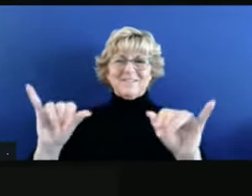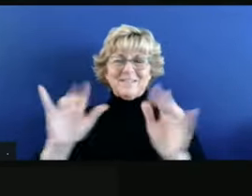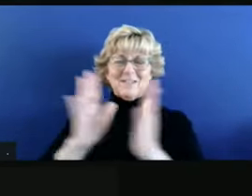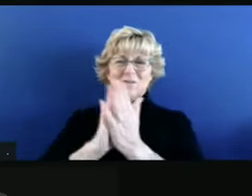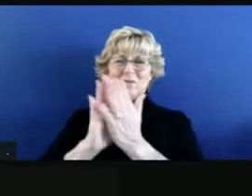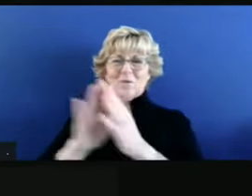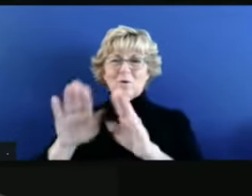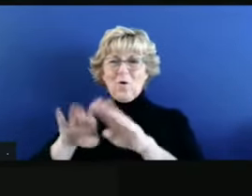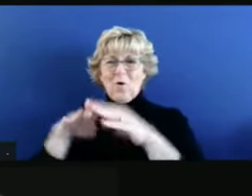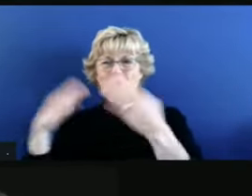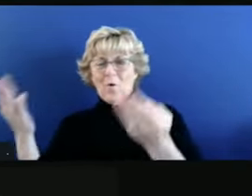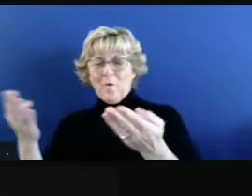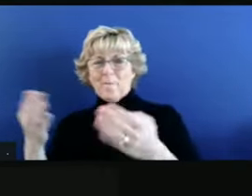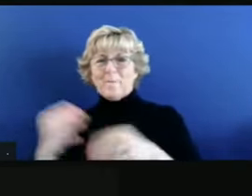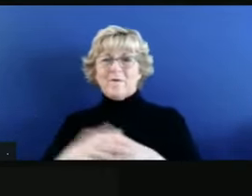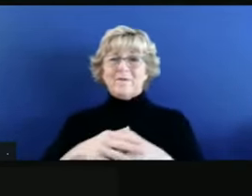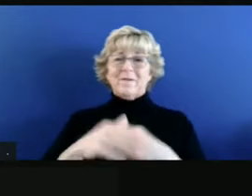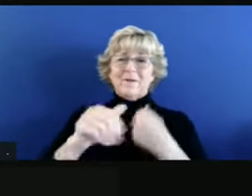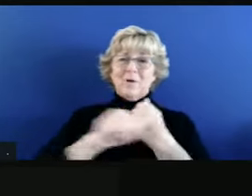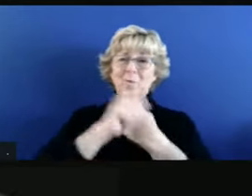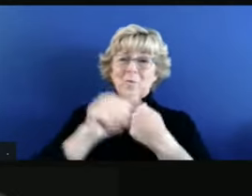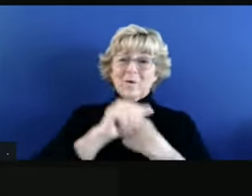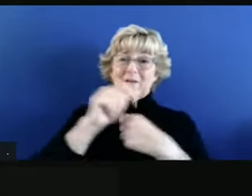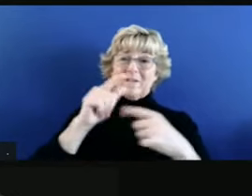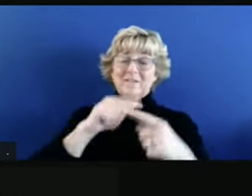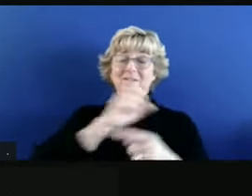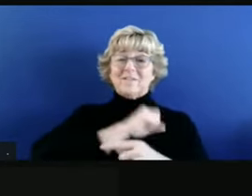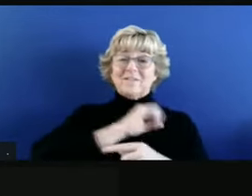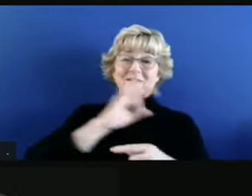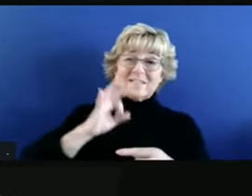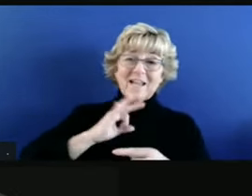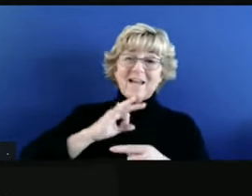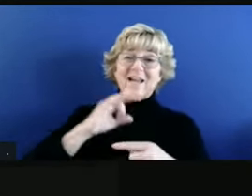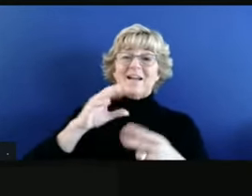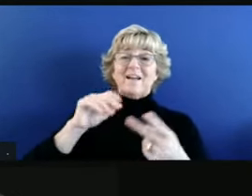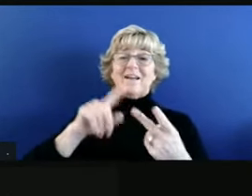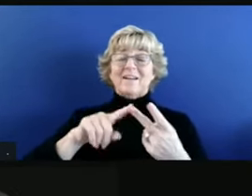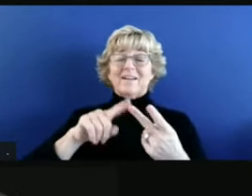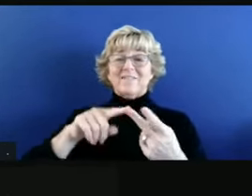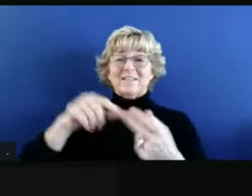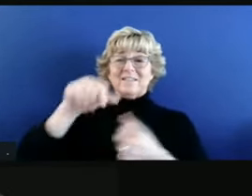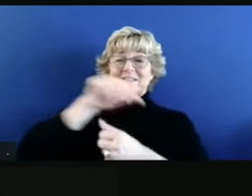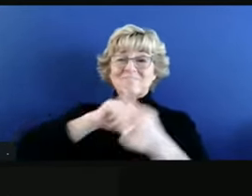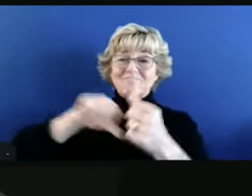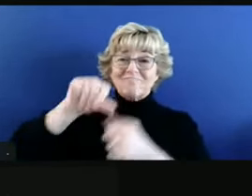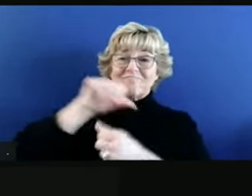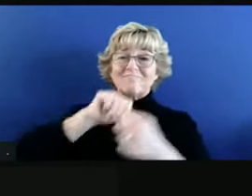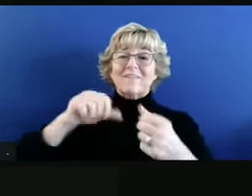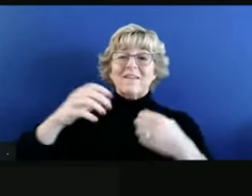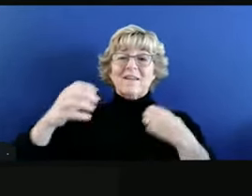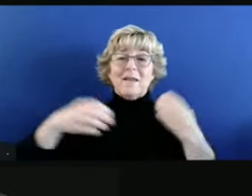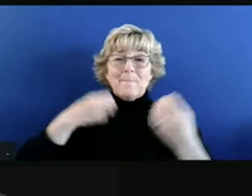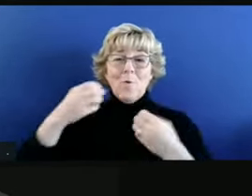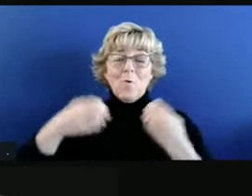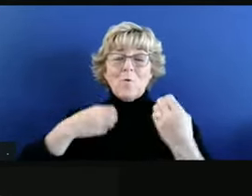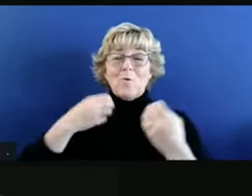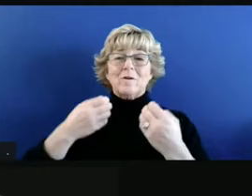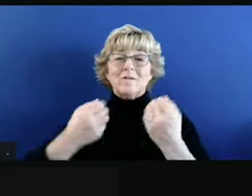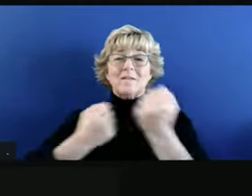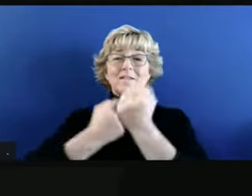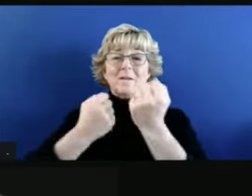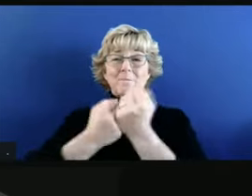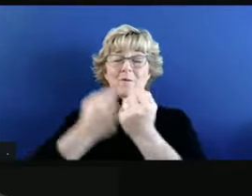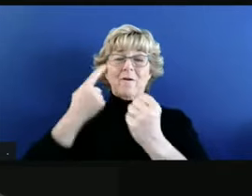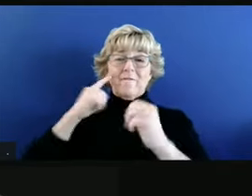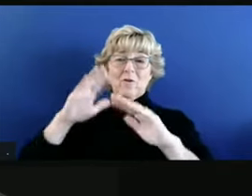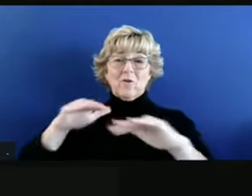minimizing risk to staff and ensuring student social, academic, and emotional health. And I have another